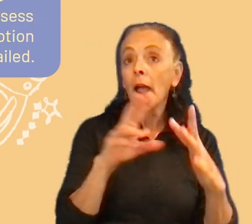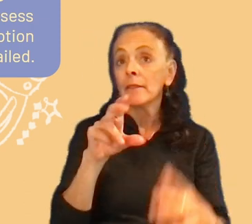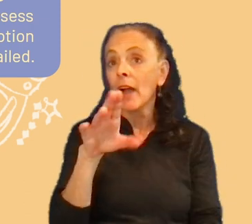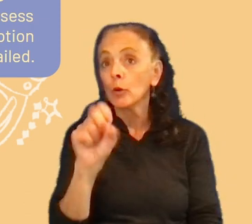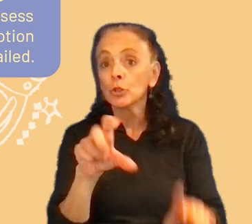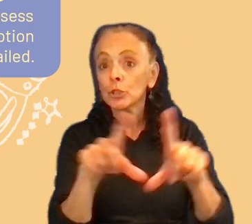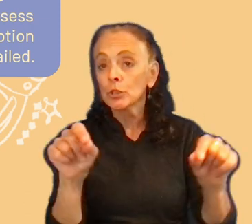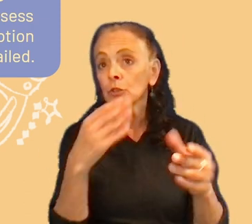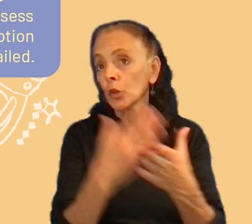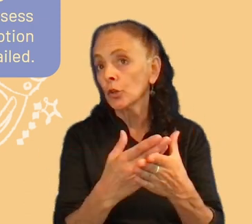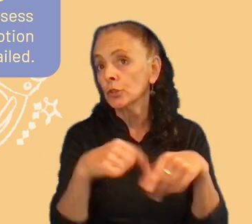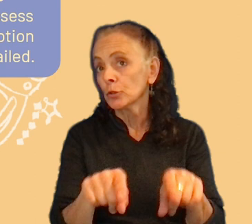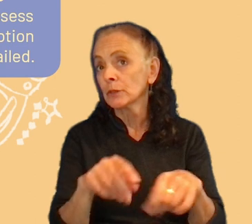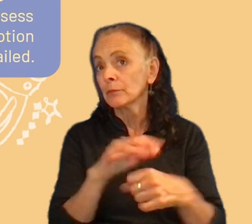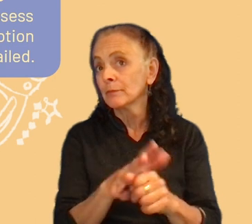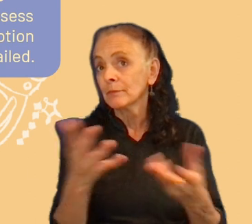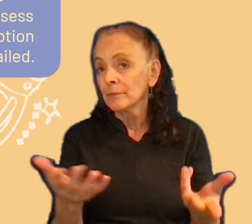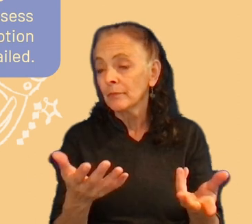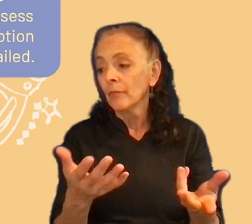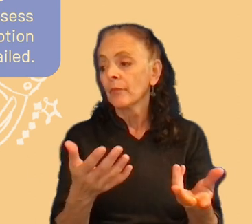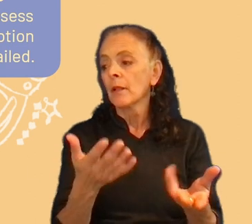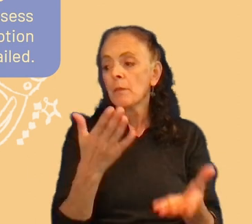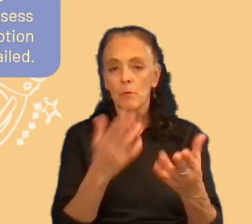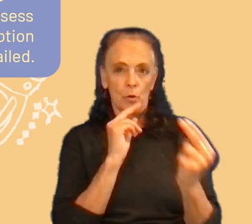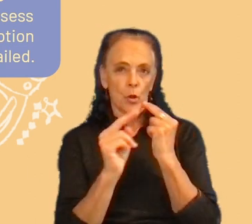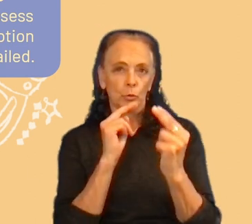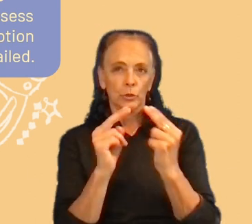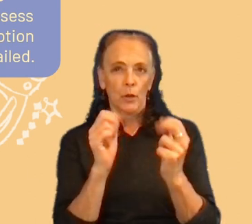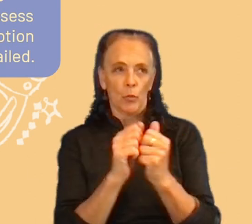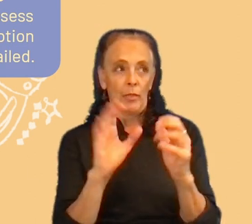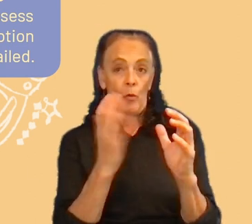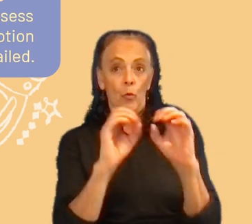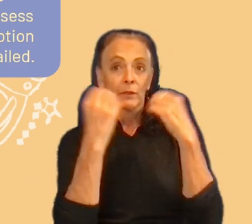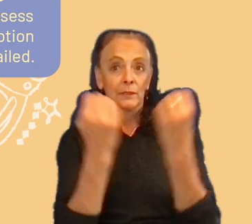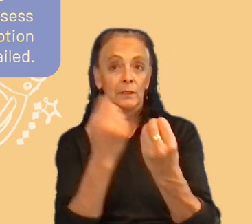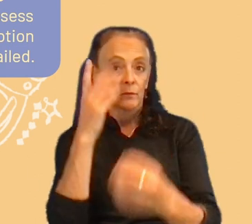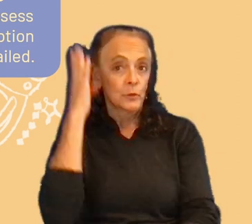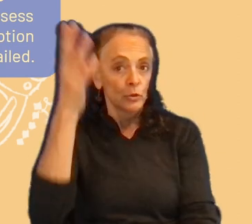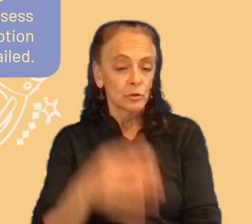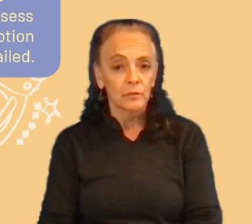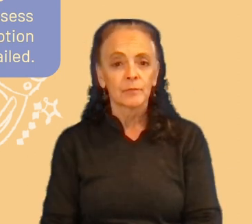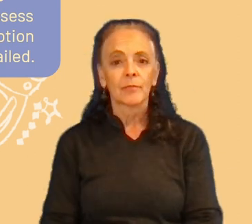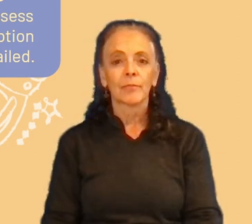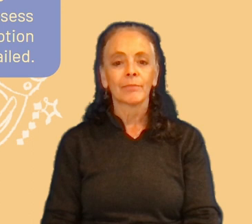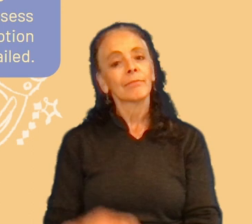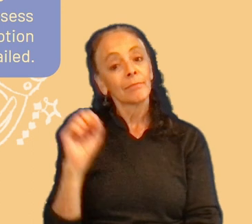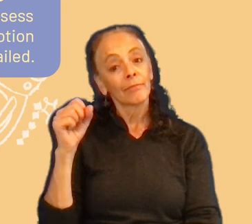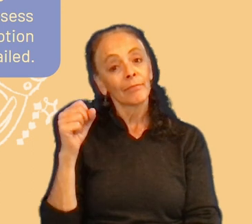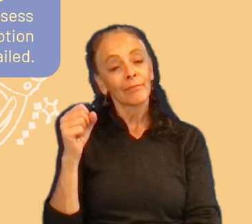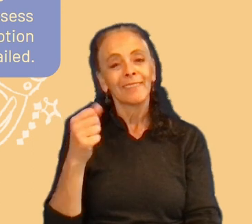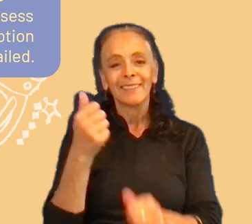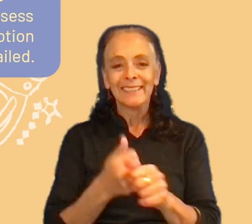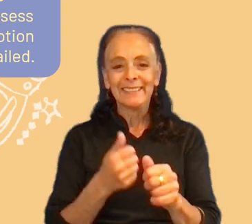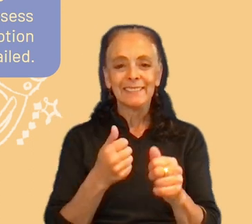Uh, this is something that we may negotiate with the, the organization in the future. So yeah, each battle,